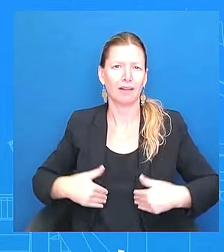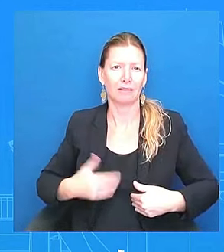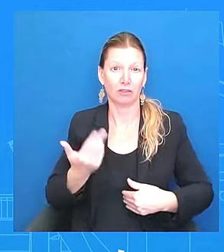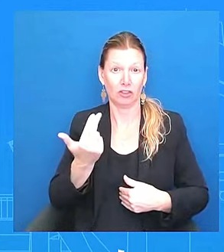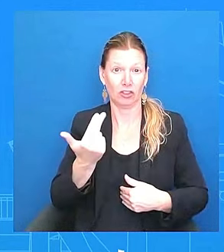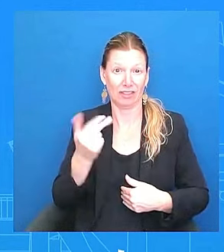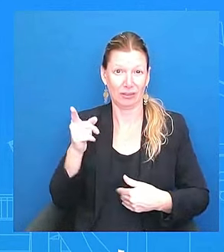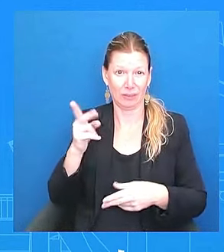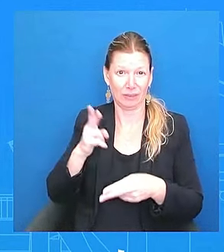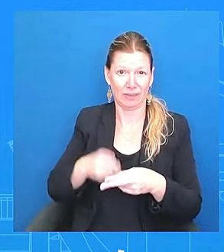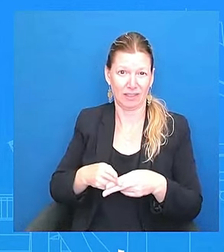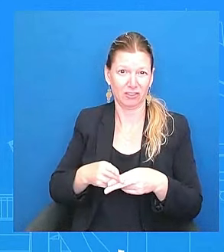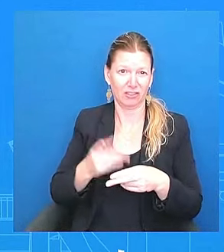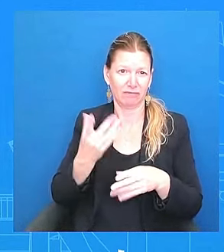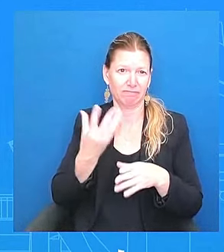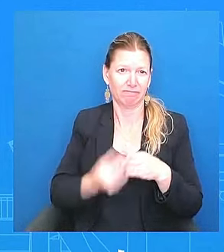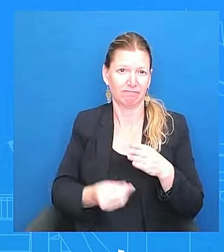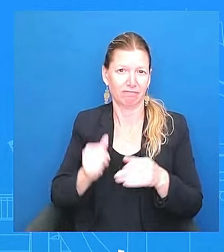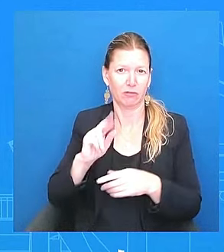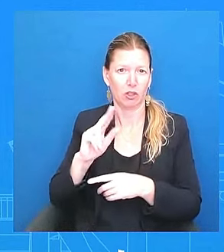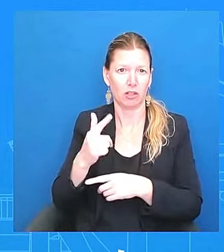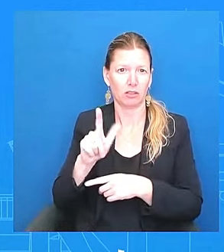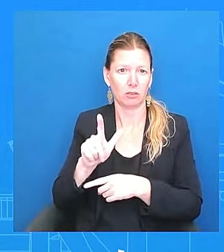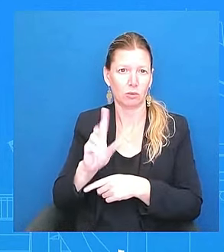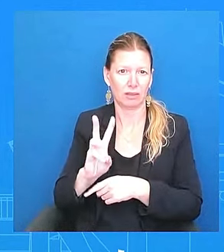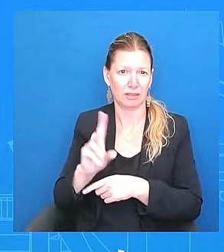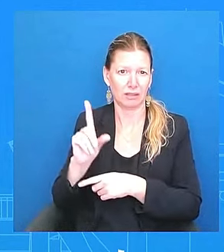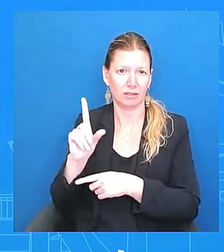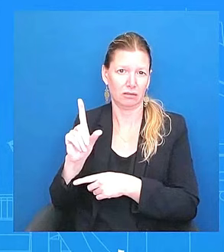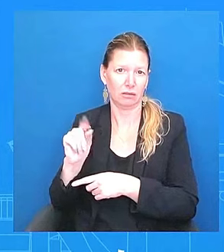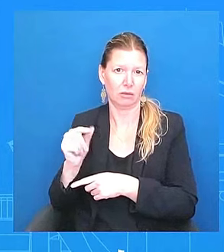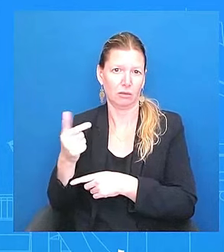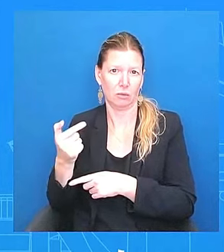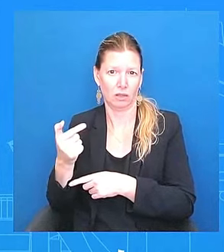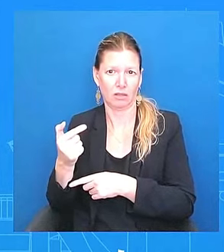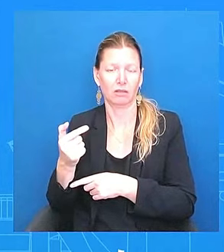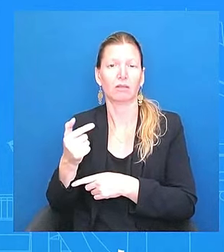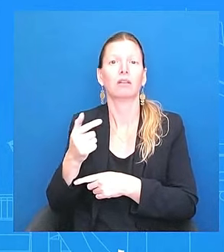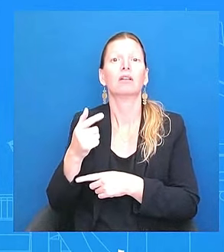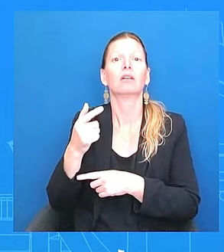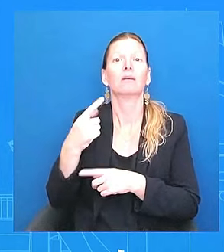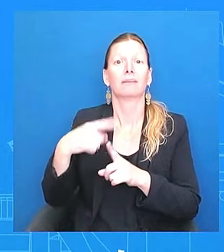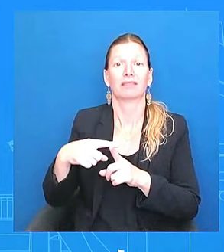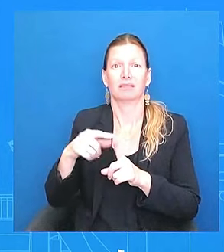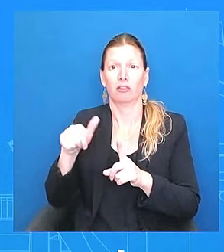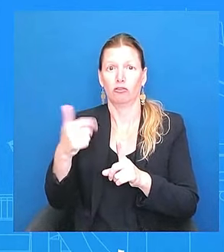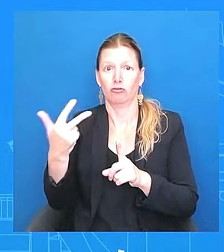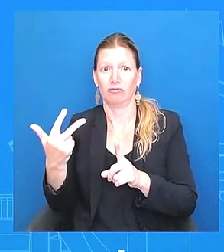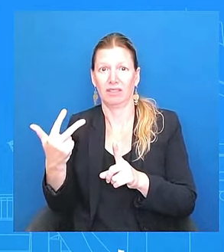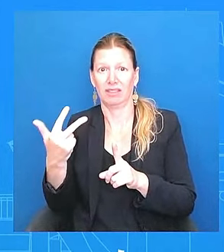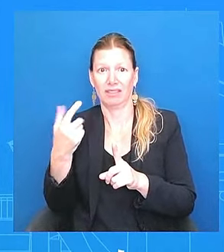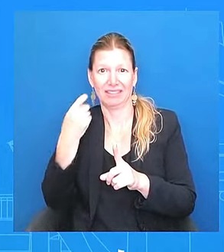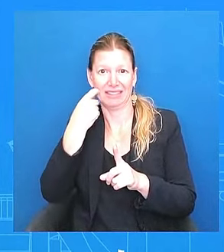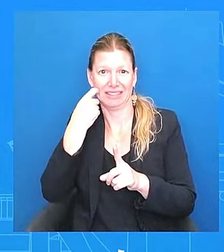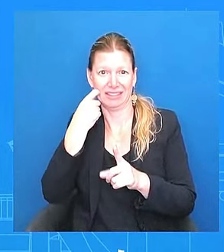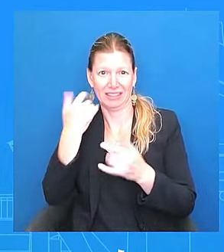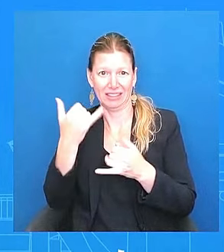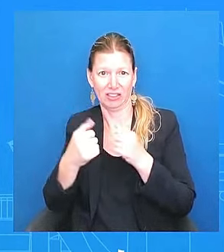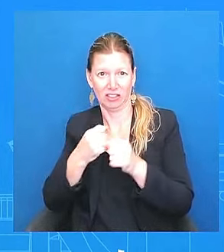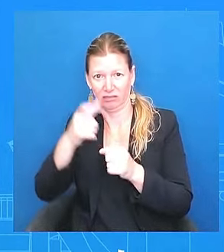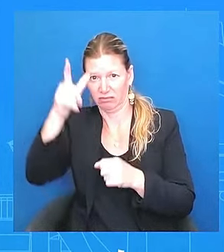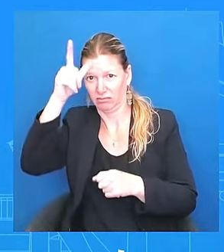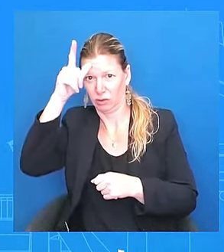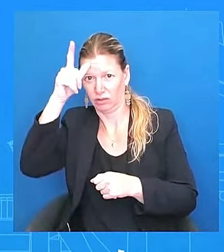who lost their lives in Jordan earlier this year, I was there with the president. And you can see how much it